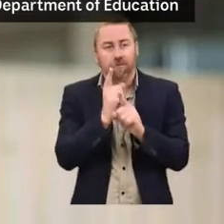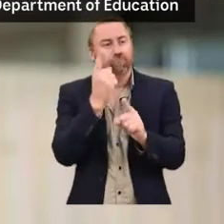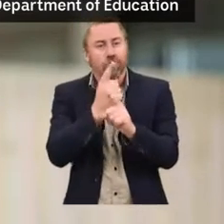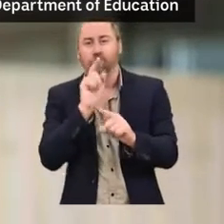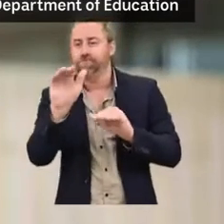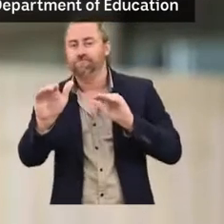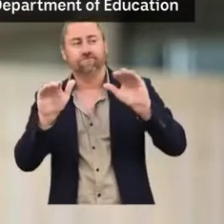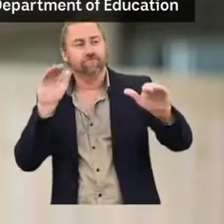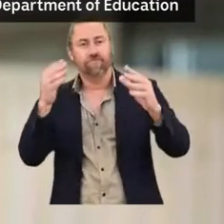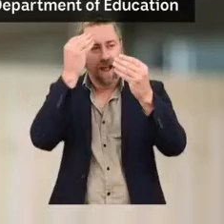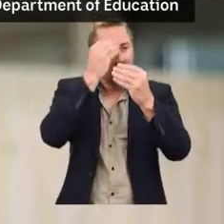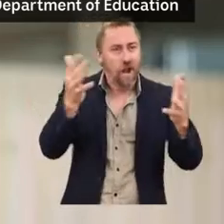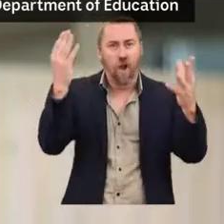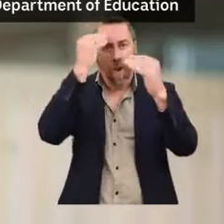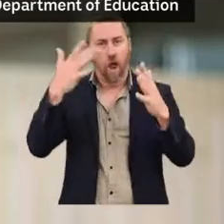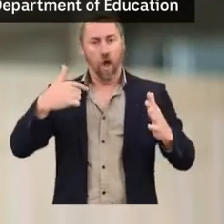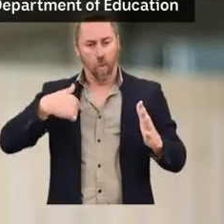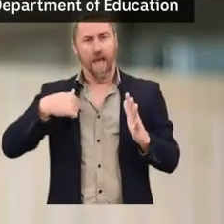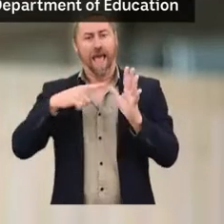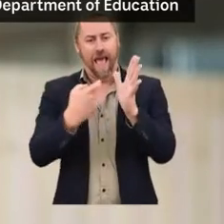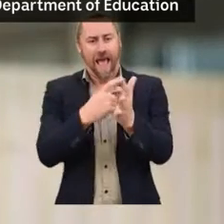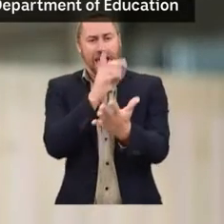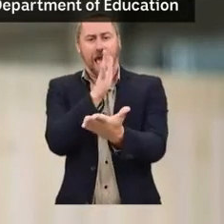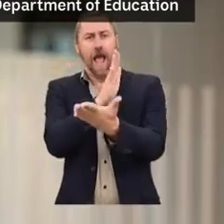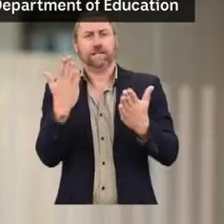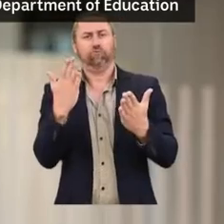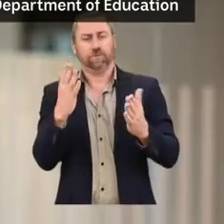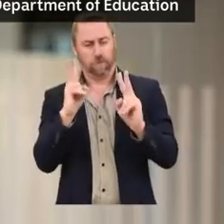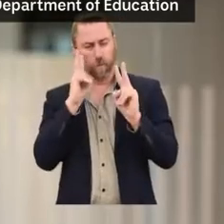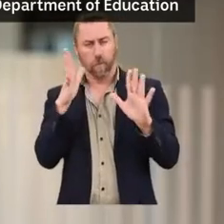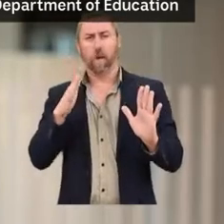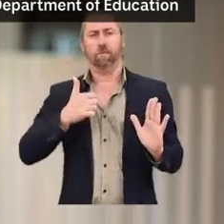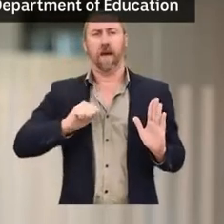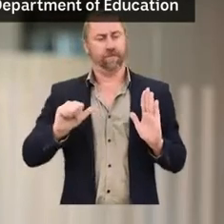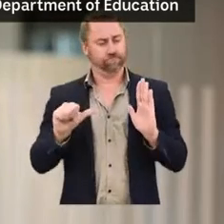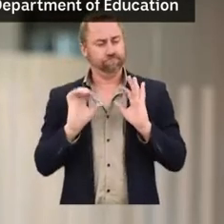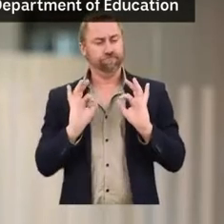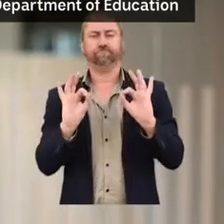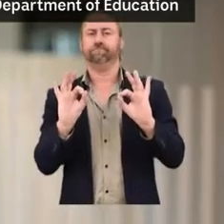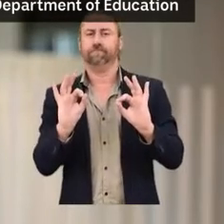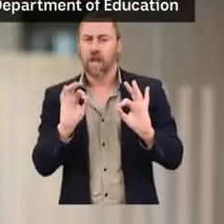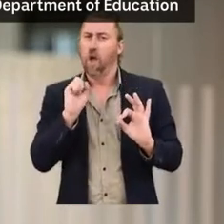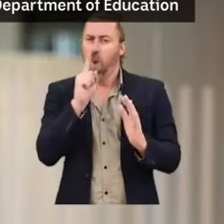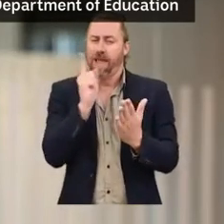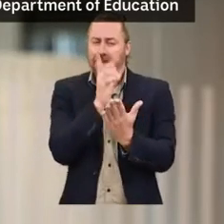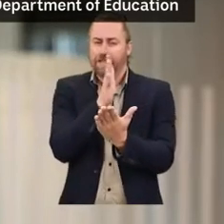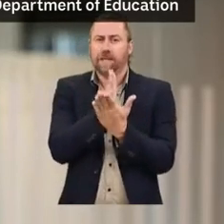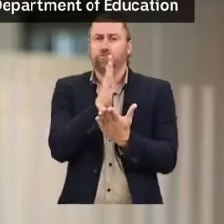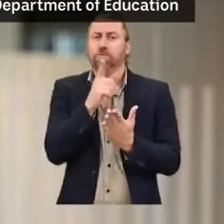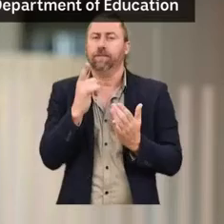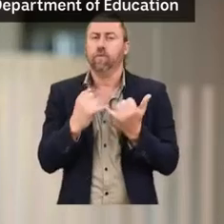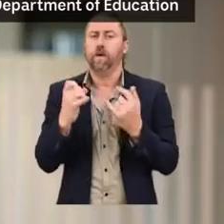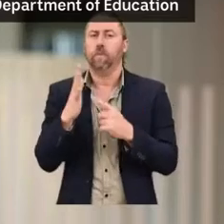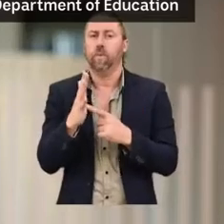values and commitment to working with integrity. Focusing on integrity in all senses of the word